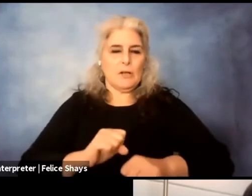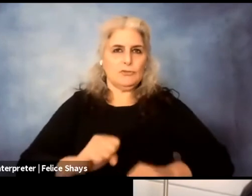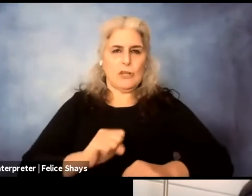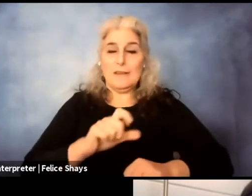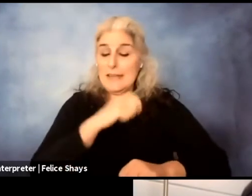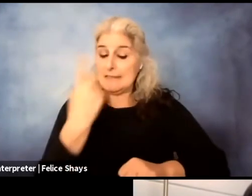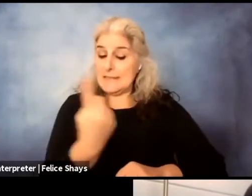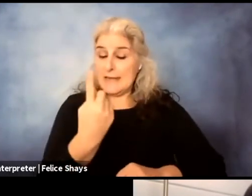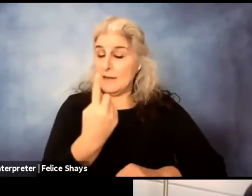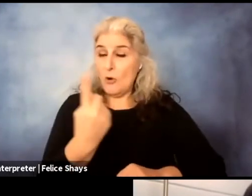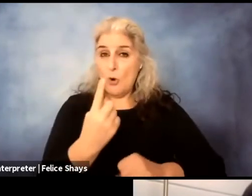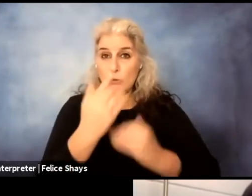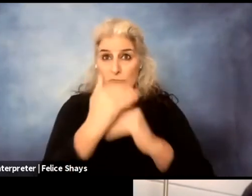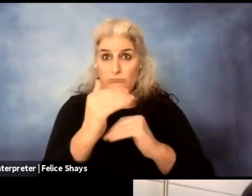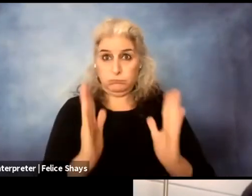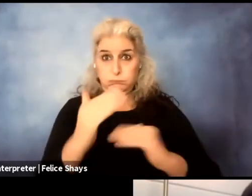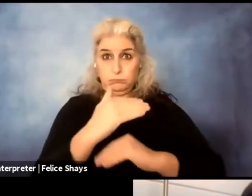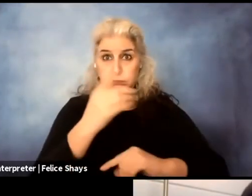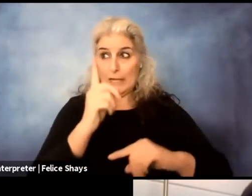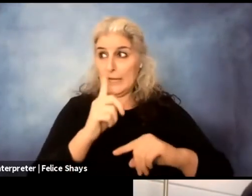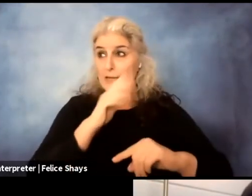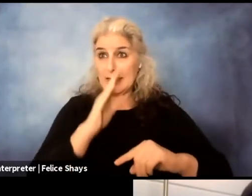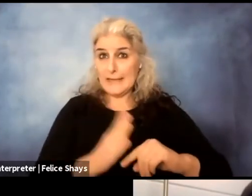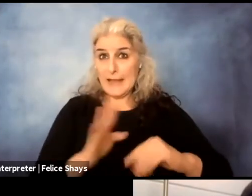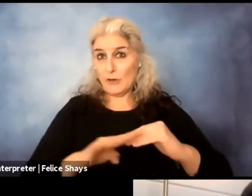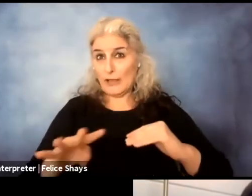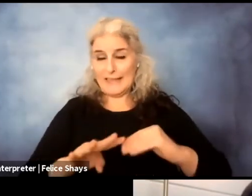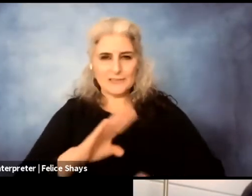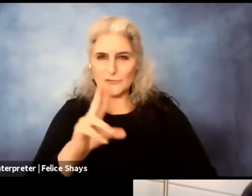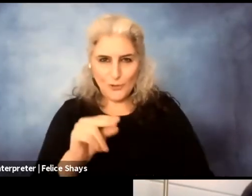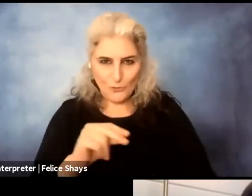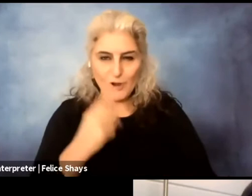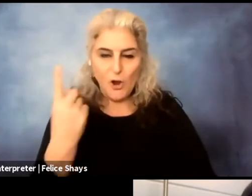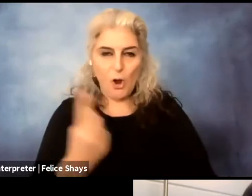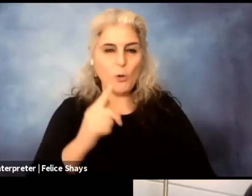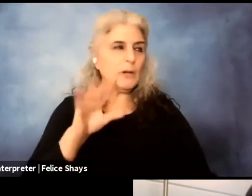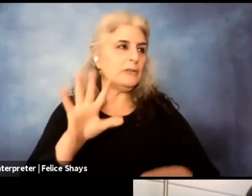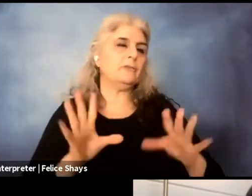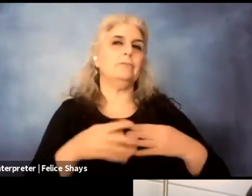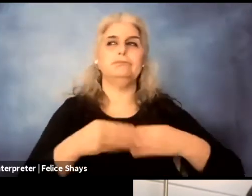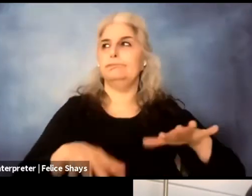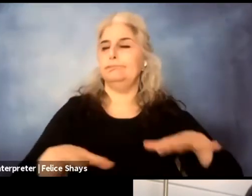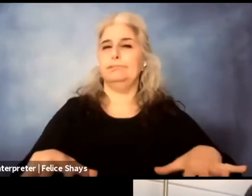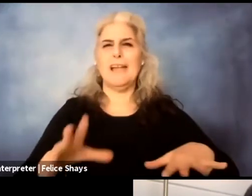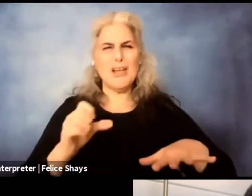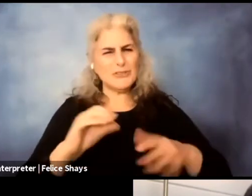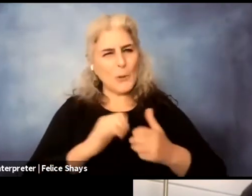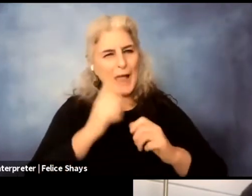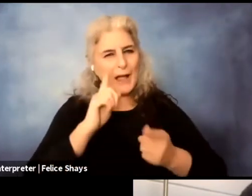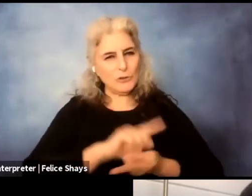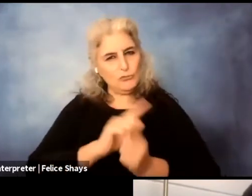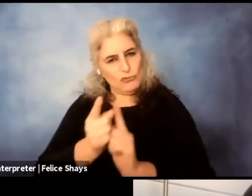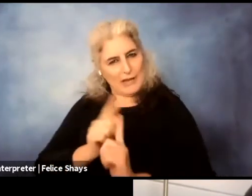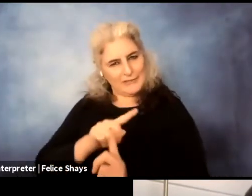right? So, so it's, it's a process of trying to figure out how, so how do you translate these things without going into like all the technical details into